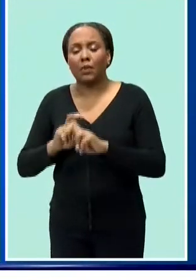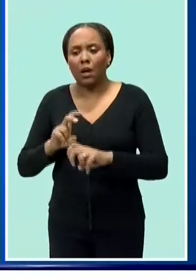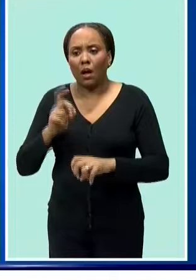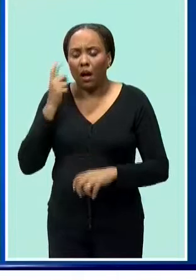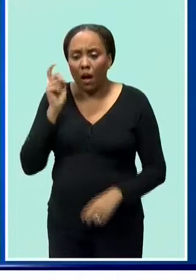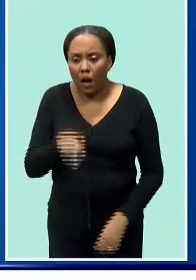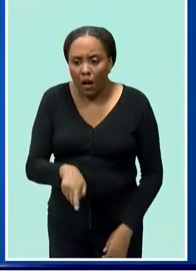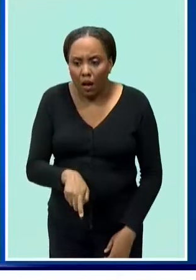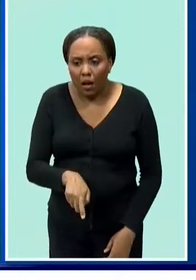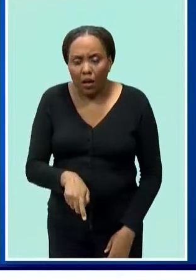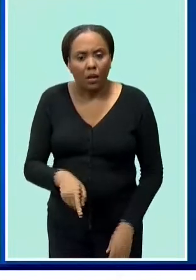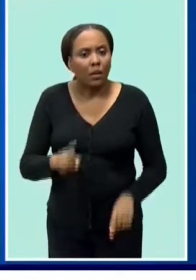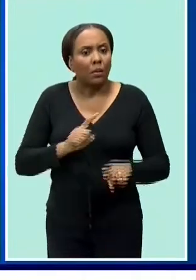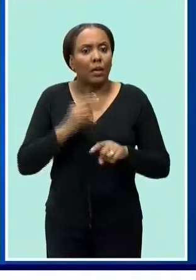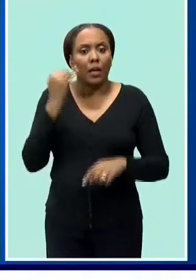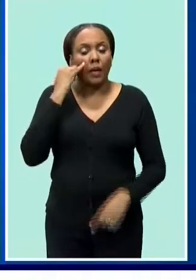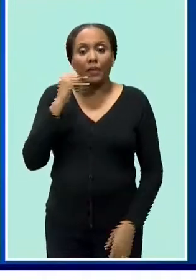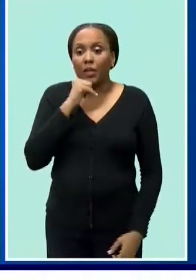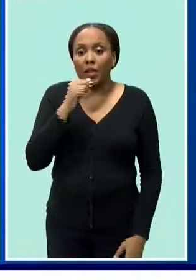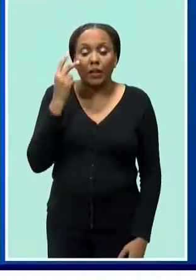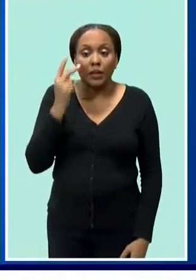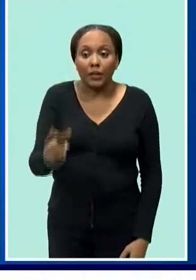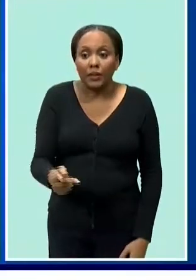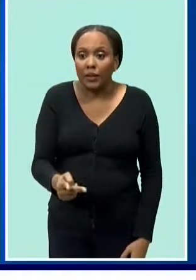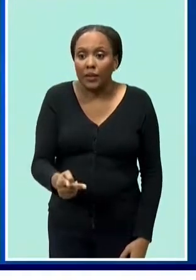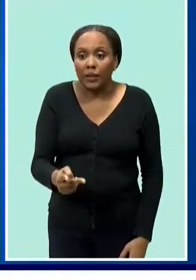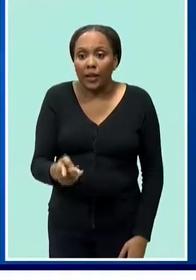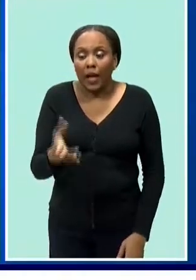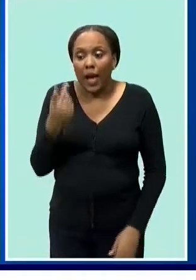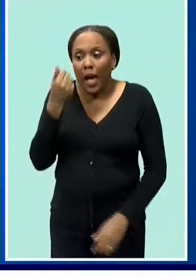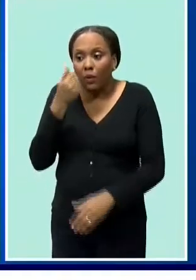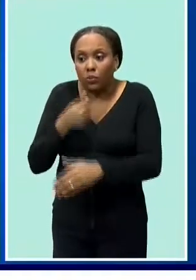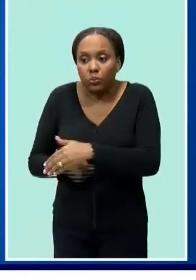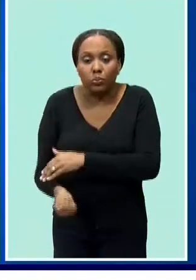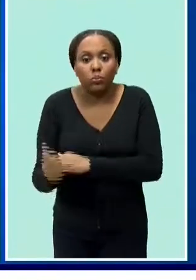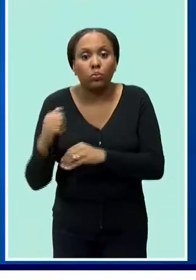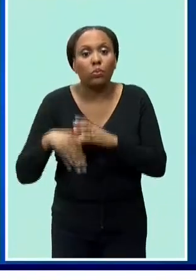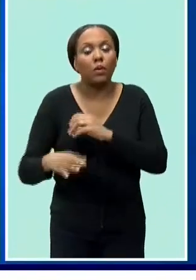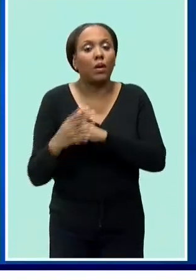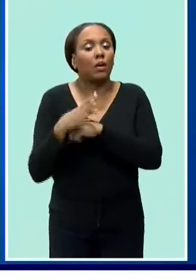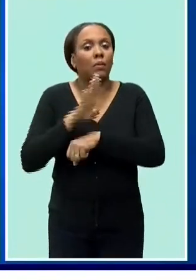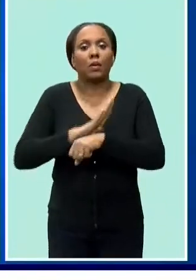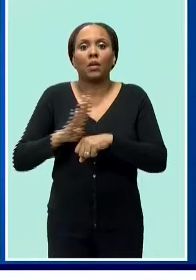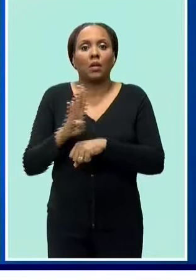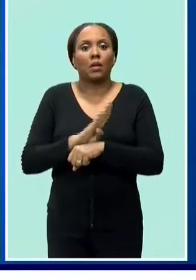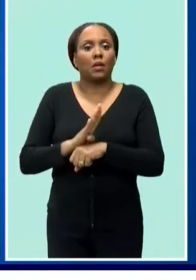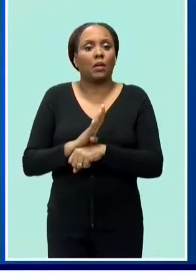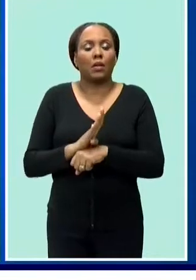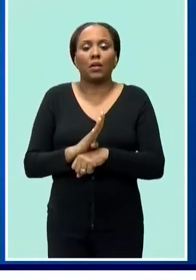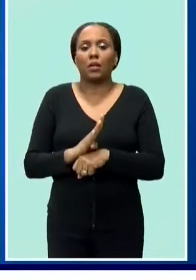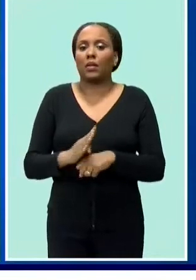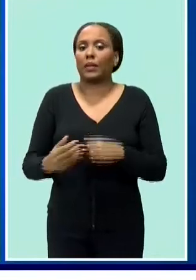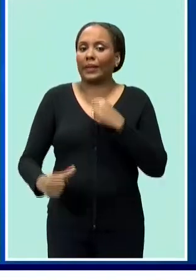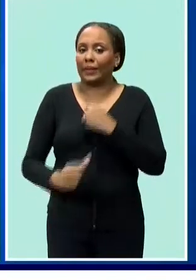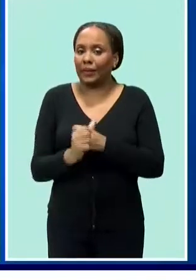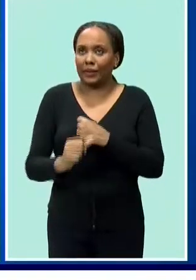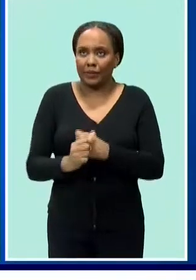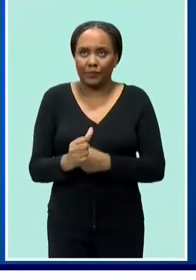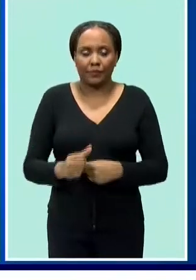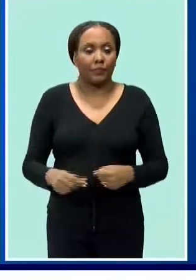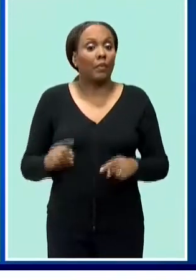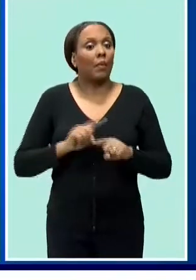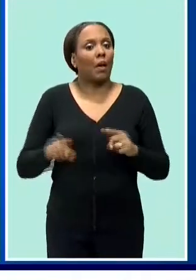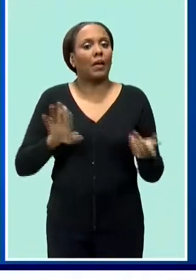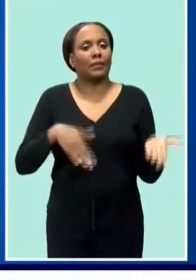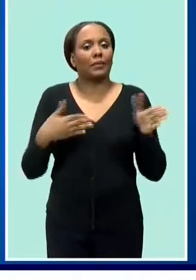outcome could have been very different if the creatures were smuggling to the country if it were alive it would pose a threat but it is dead right now